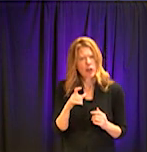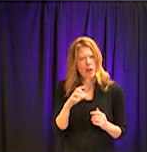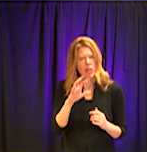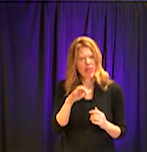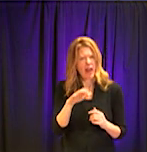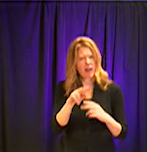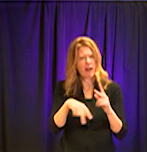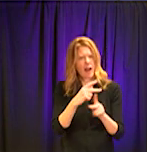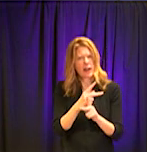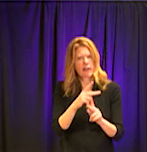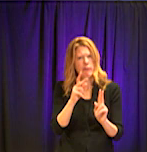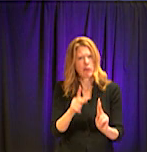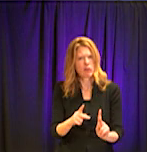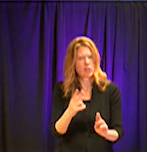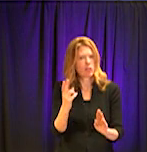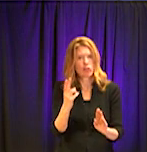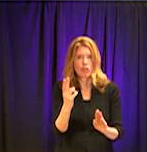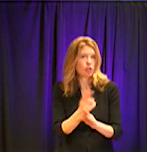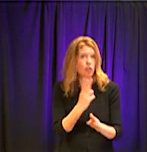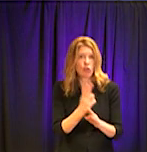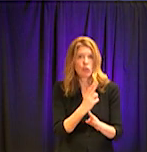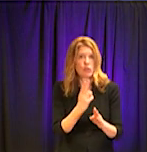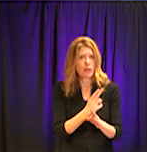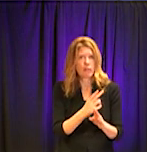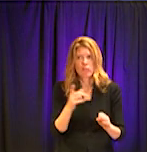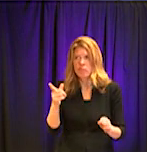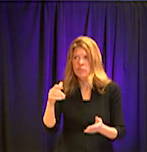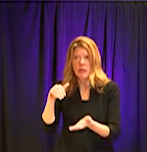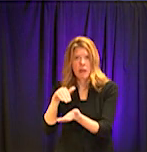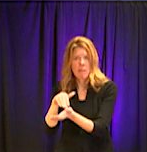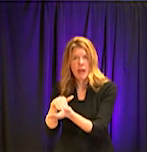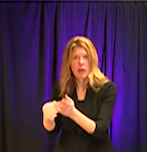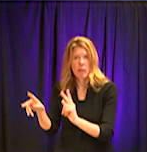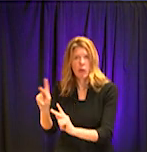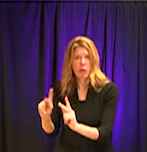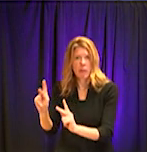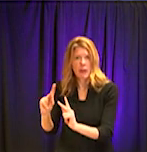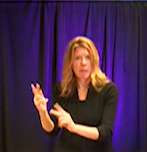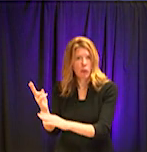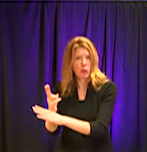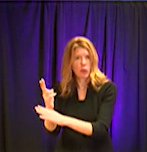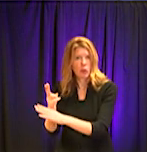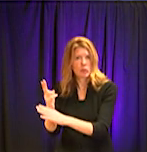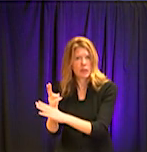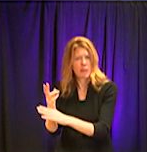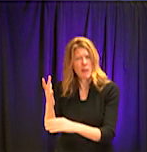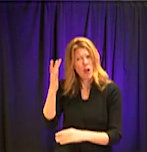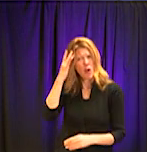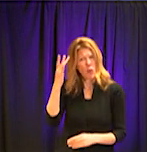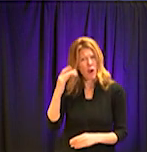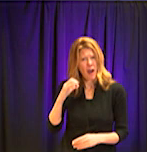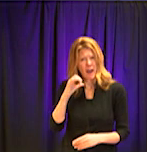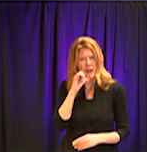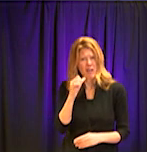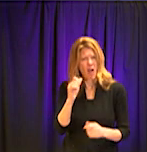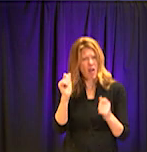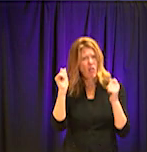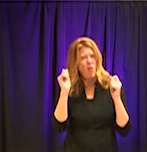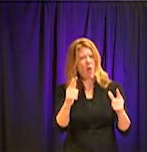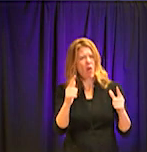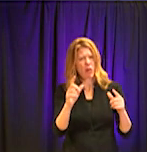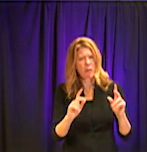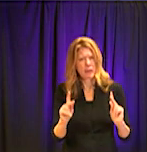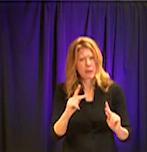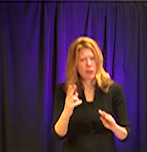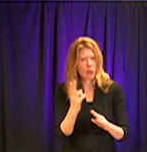medical personnel everywhere use them? If they don't help keep uninfected people from getting the virus, why do health care workers